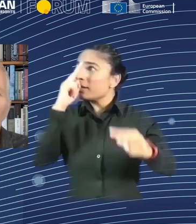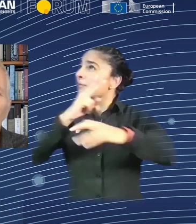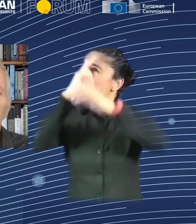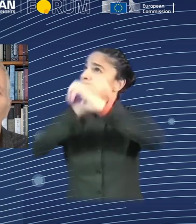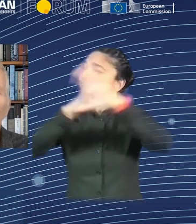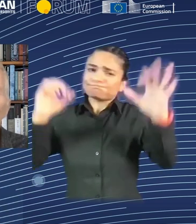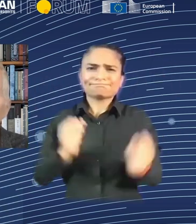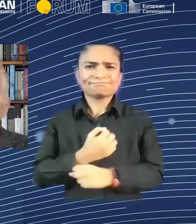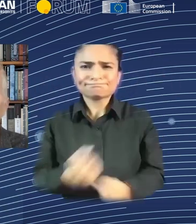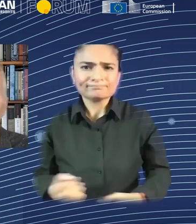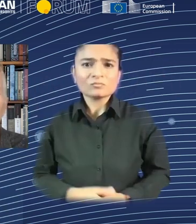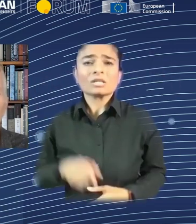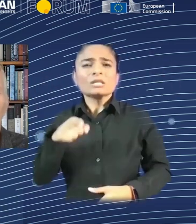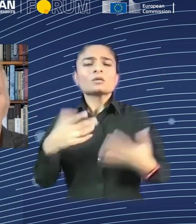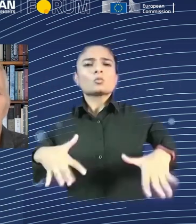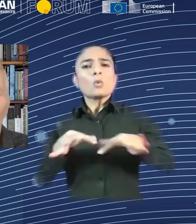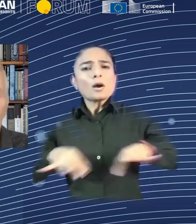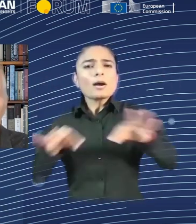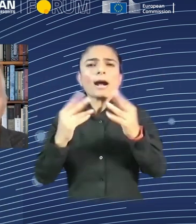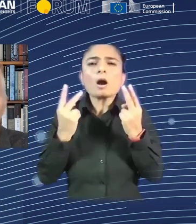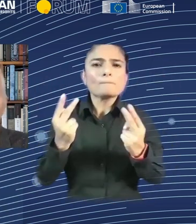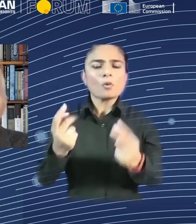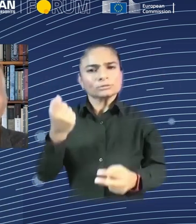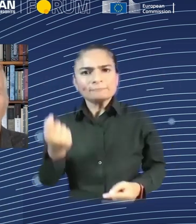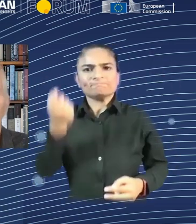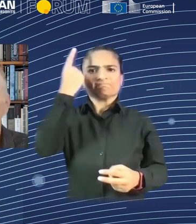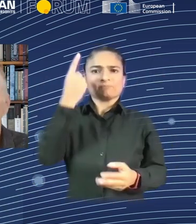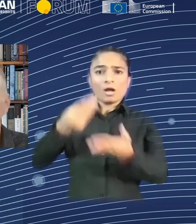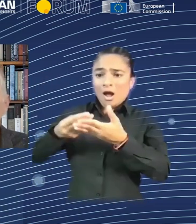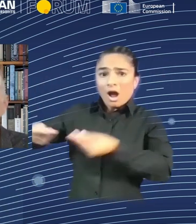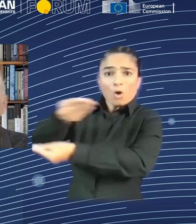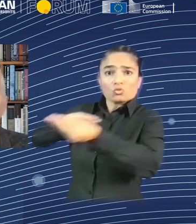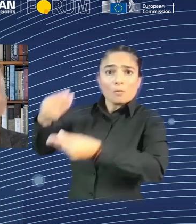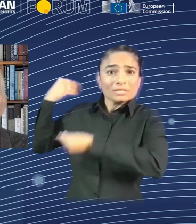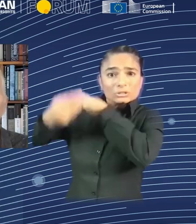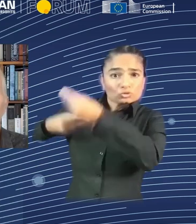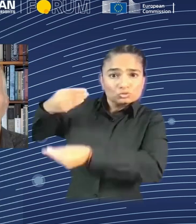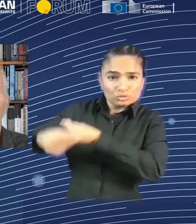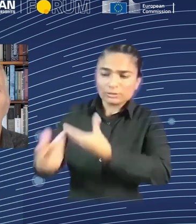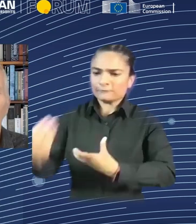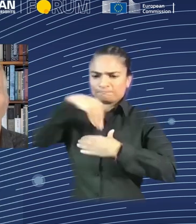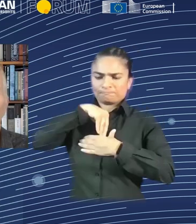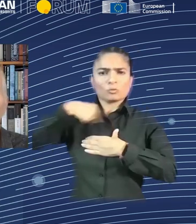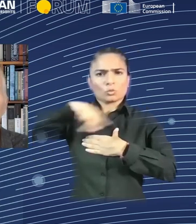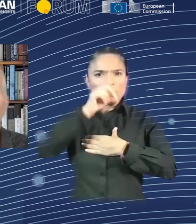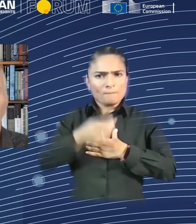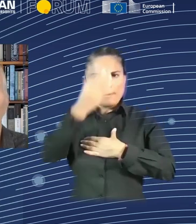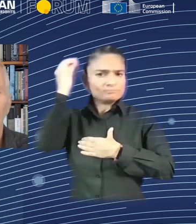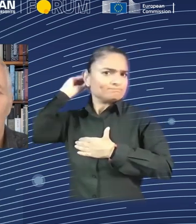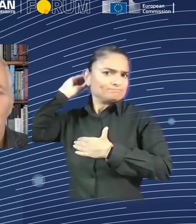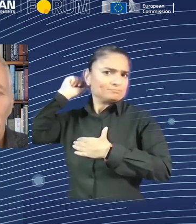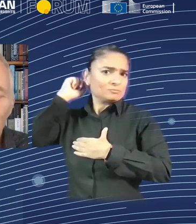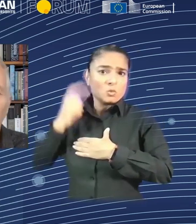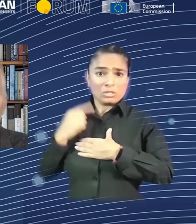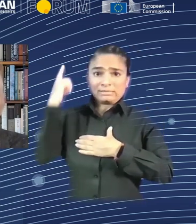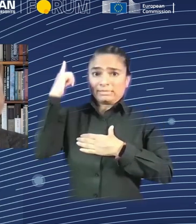we first started thinking about economics, the early classical economists really thought the only source of value was agriculture.